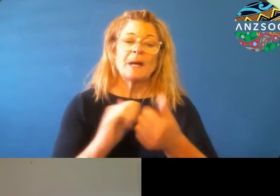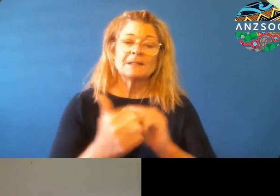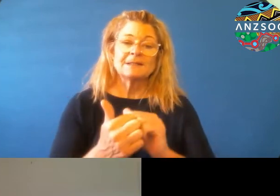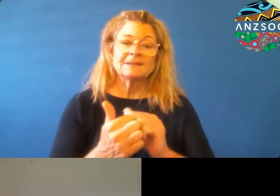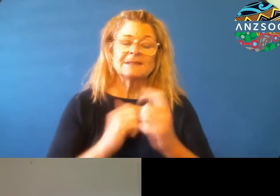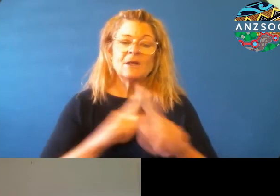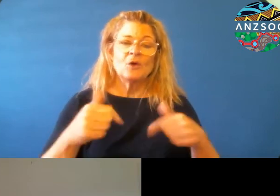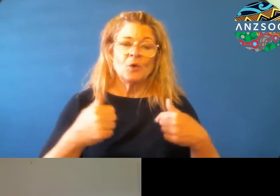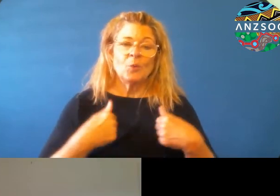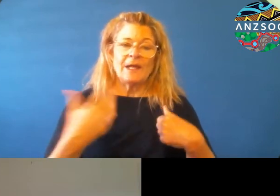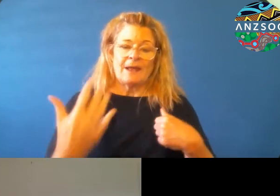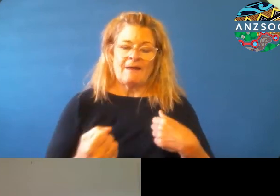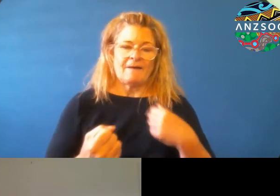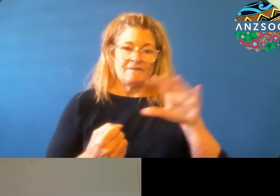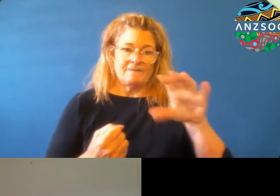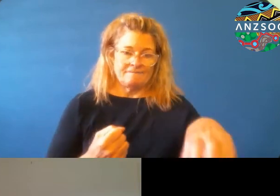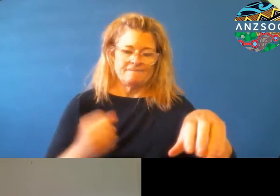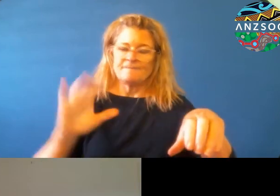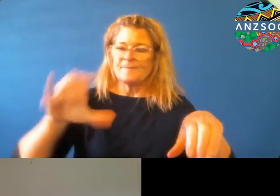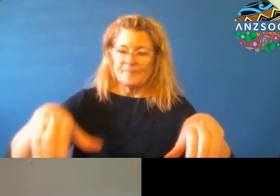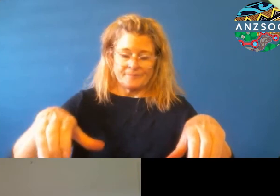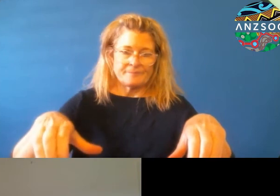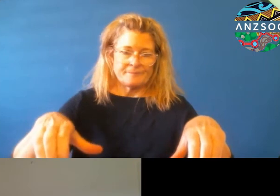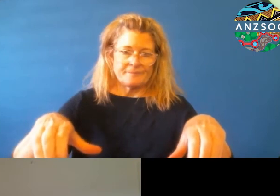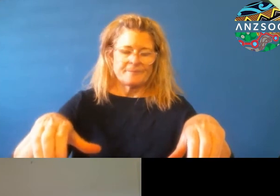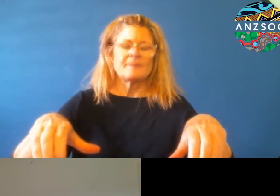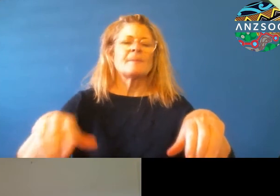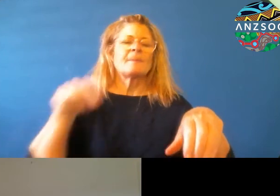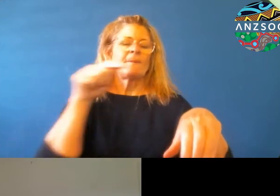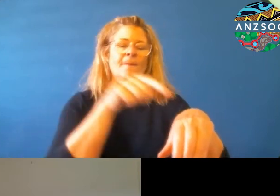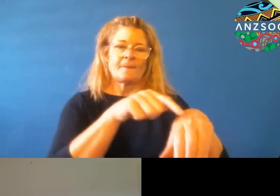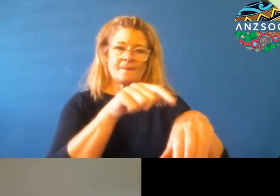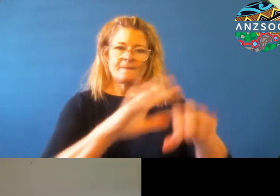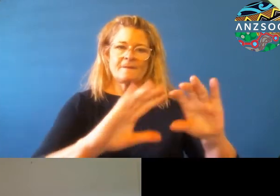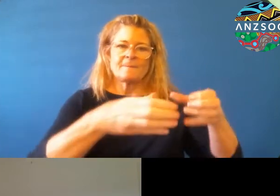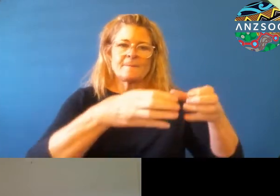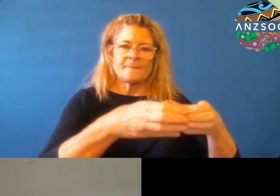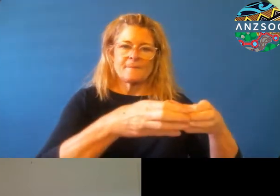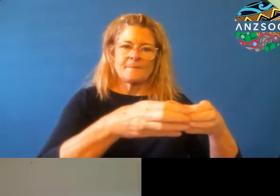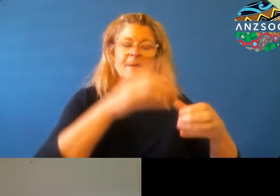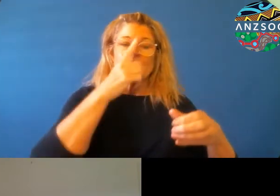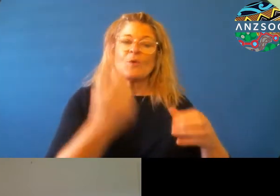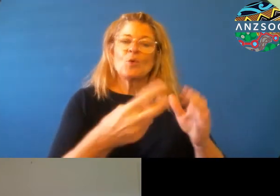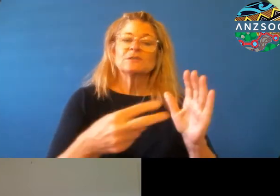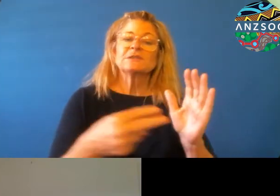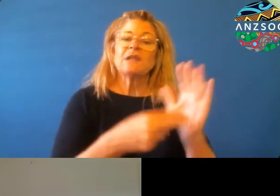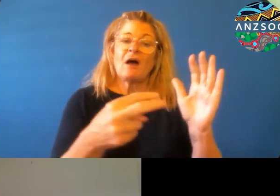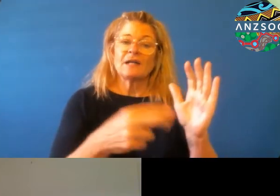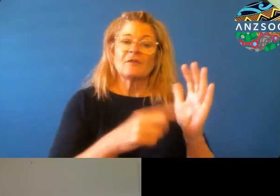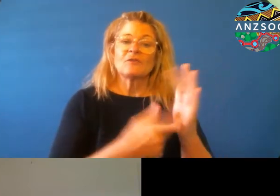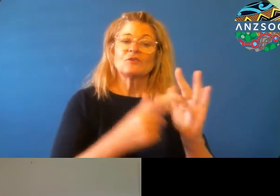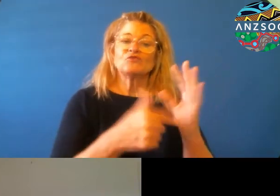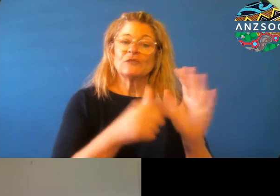Tangata Tiriti. Now, the Tangata Tiriti are those who signed the treaty and then opened up the